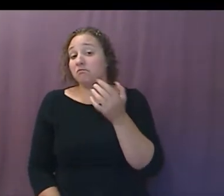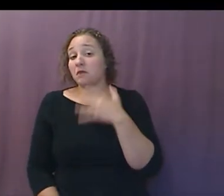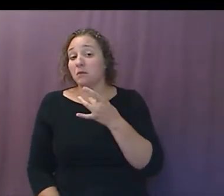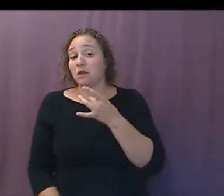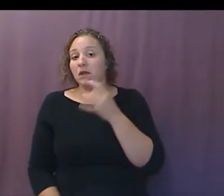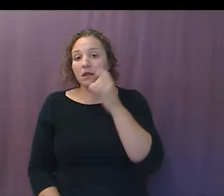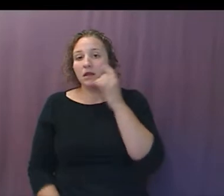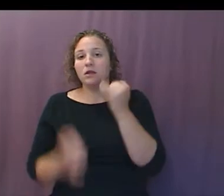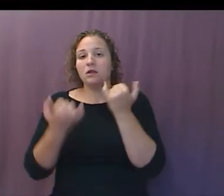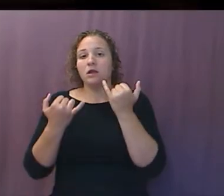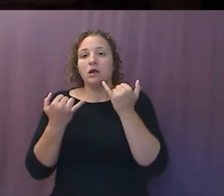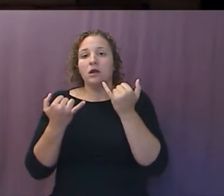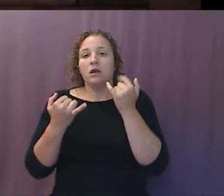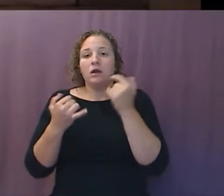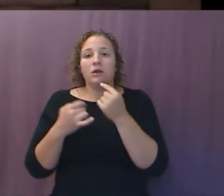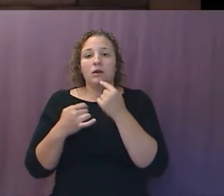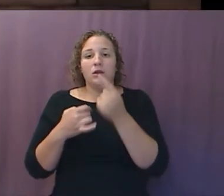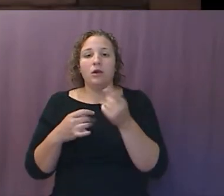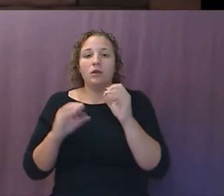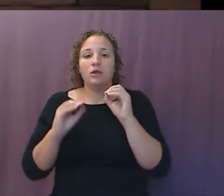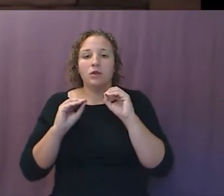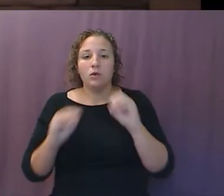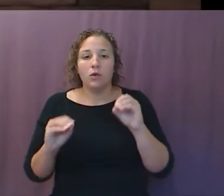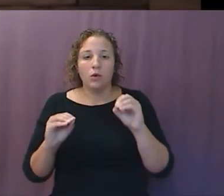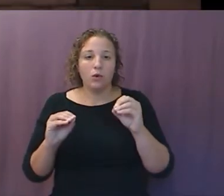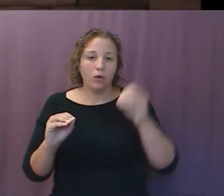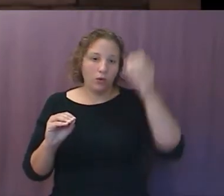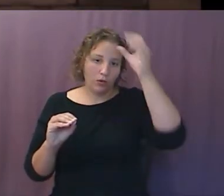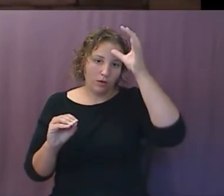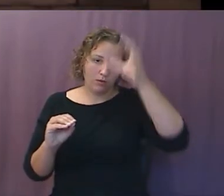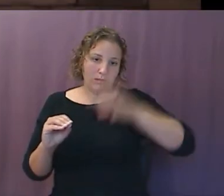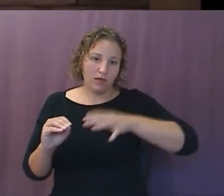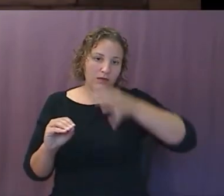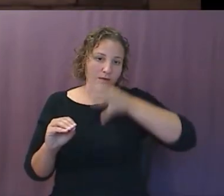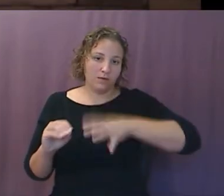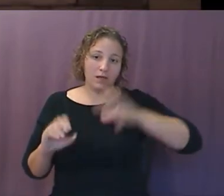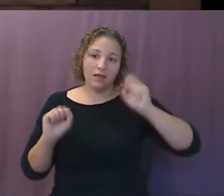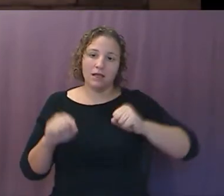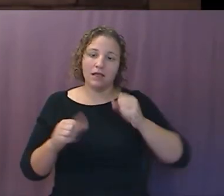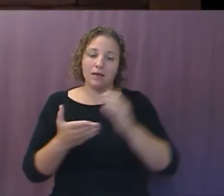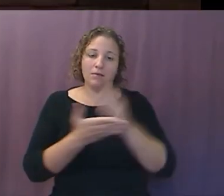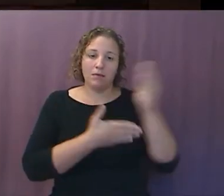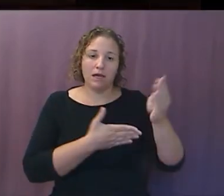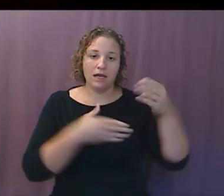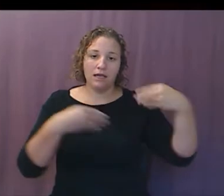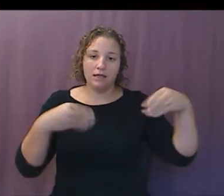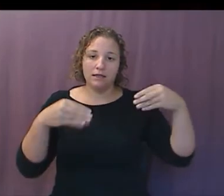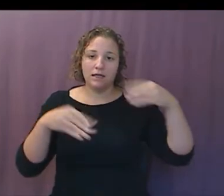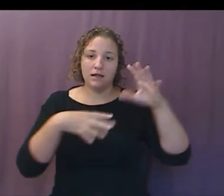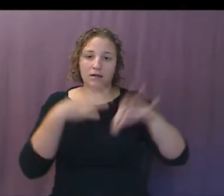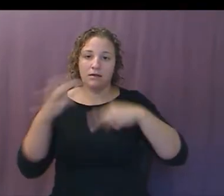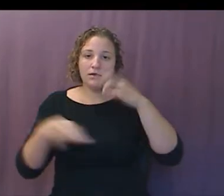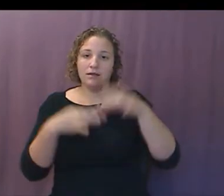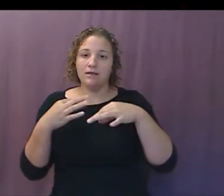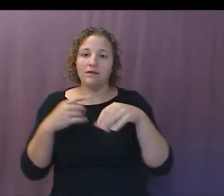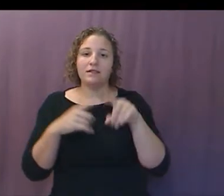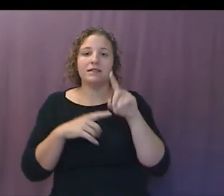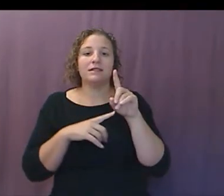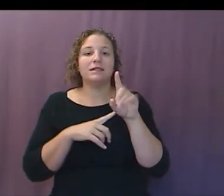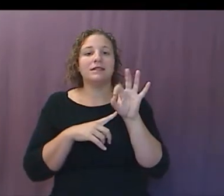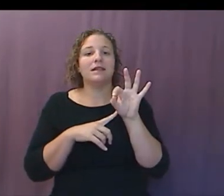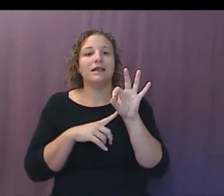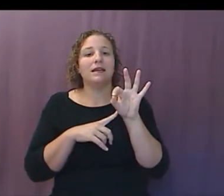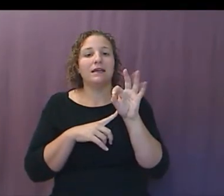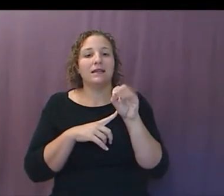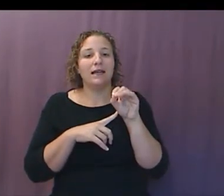we're headed is, we're told no man can by herself, save he has the mark or the name of the beast or the number of his name. This was in 90 AD from John, son of